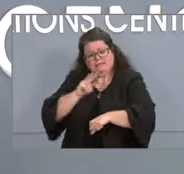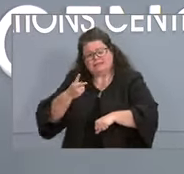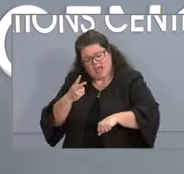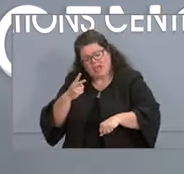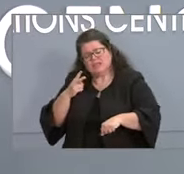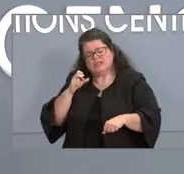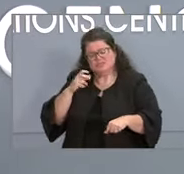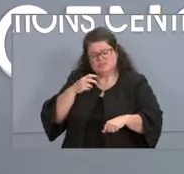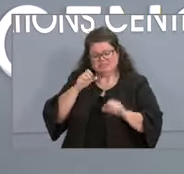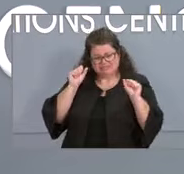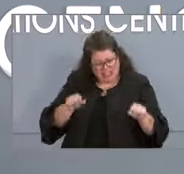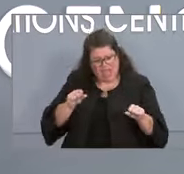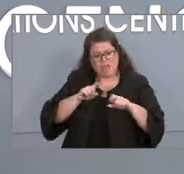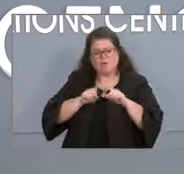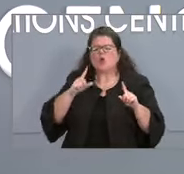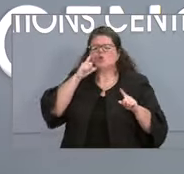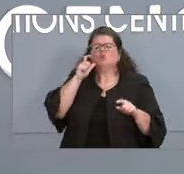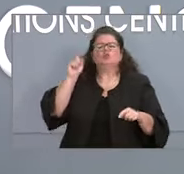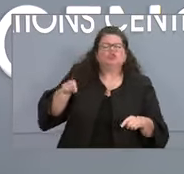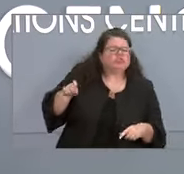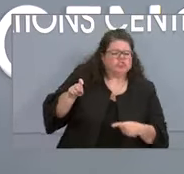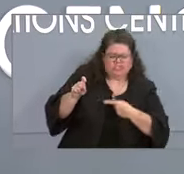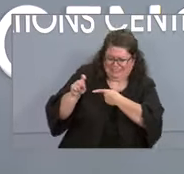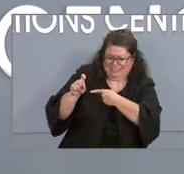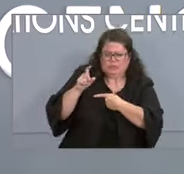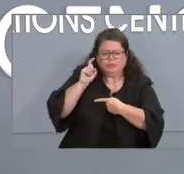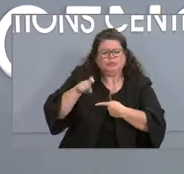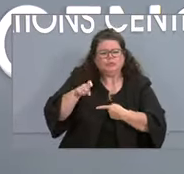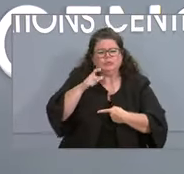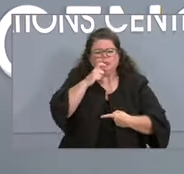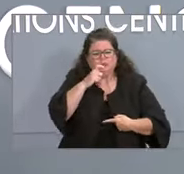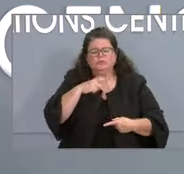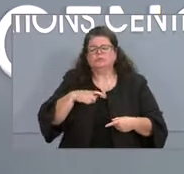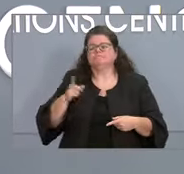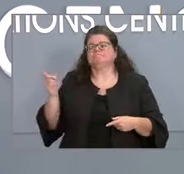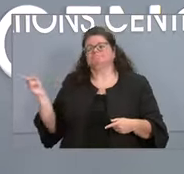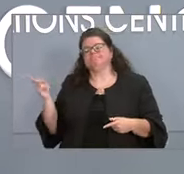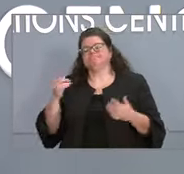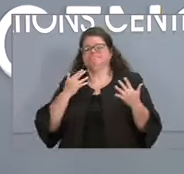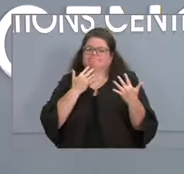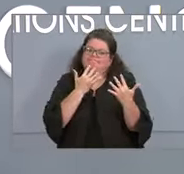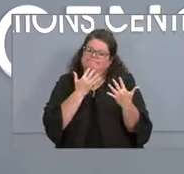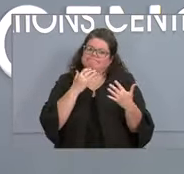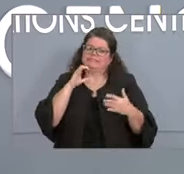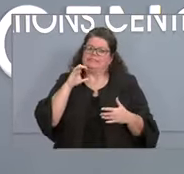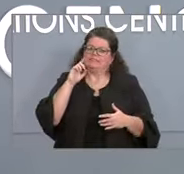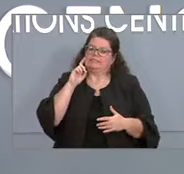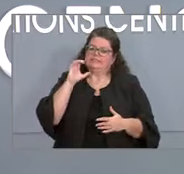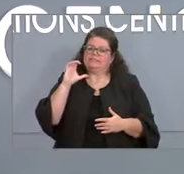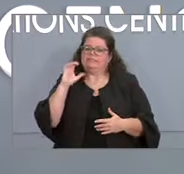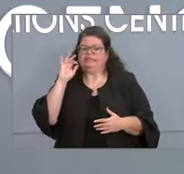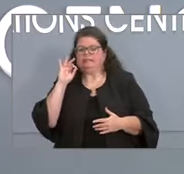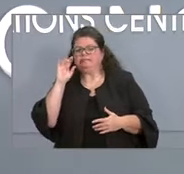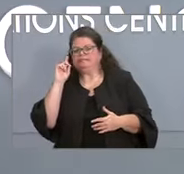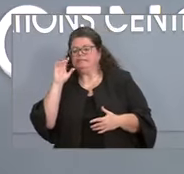and the CDC advisory committee both have to meet and sort of weigh in on all of this. So what I would say and you continue to hear from